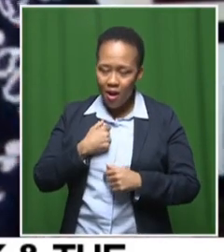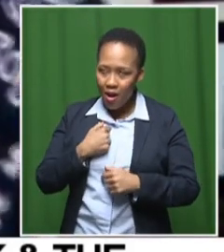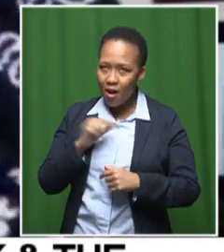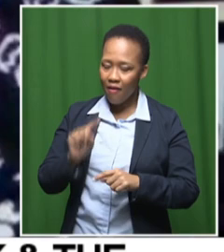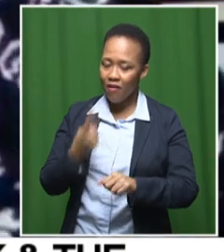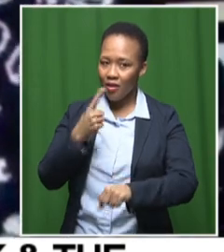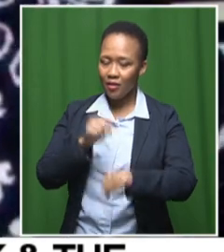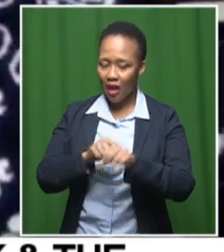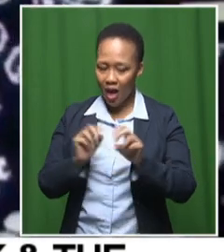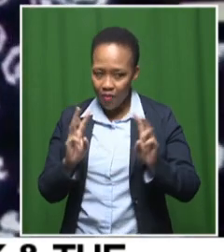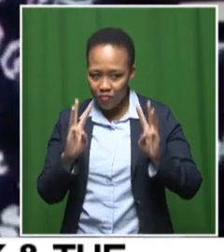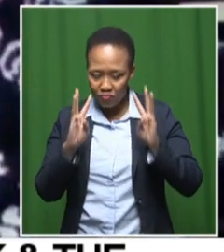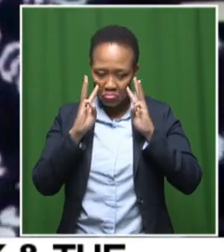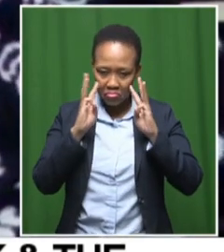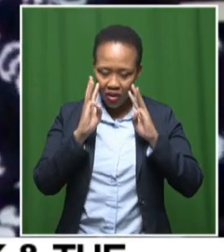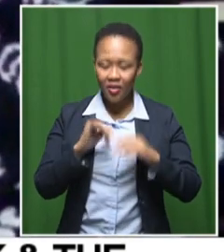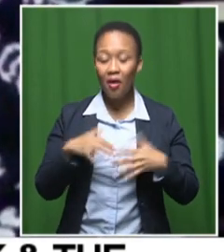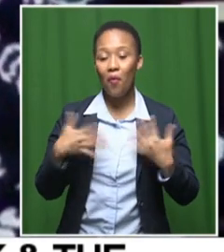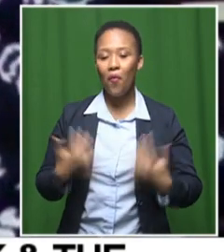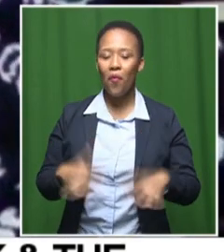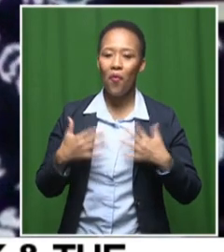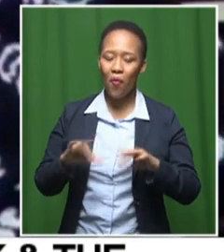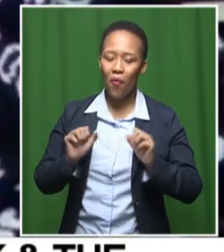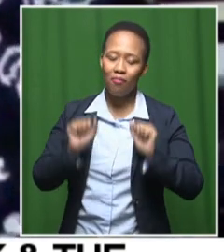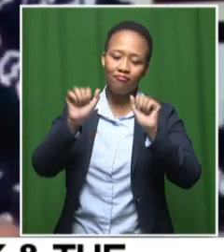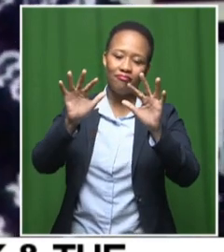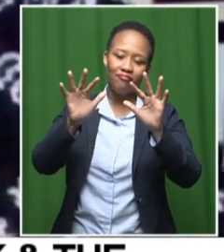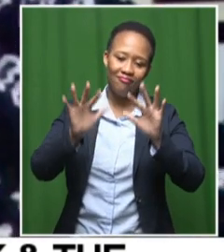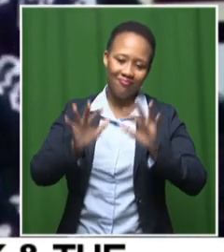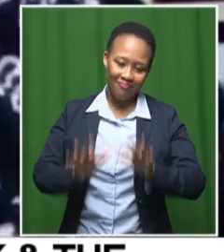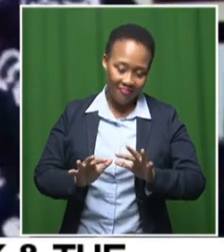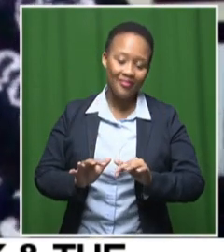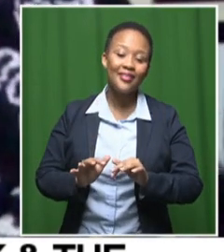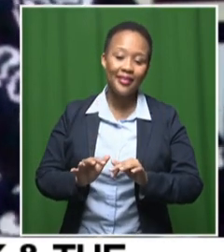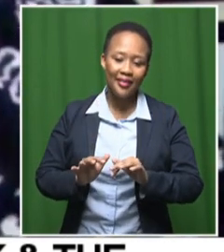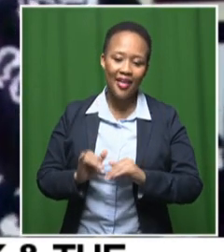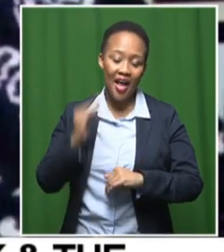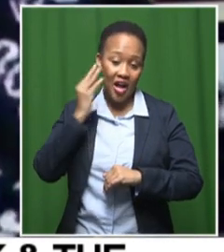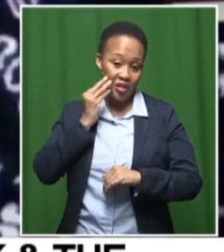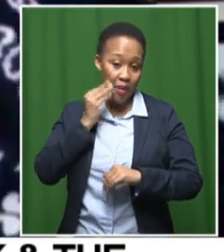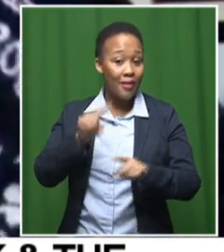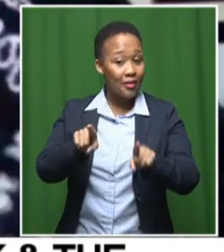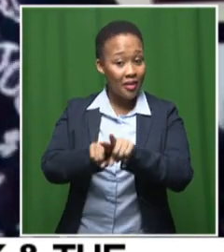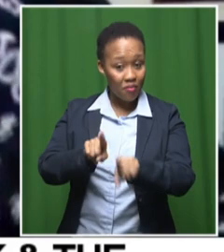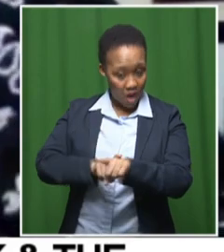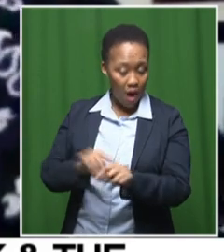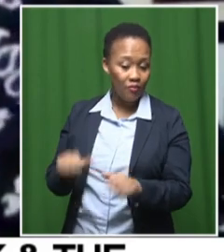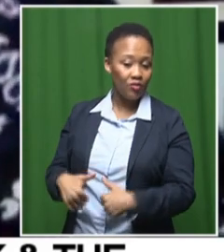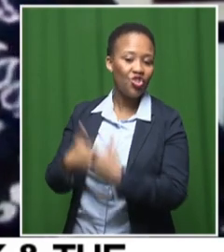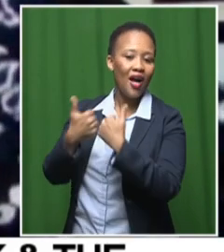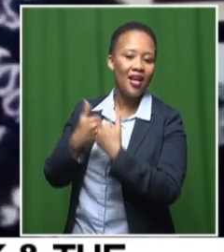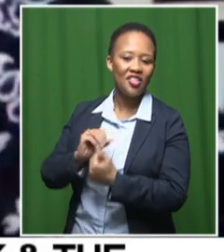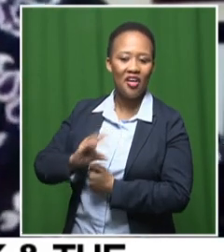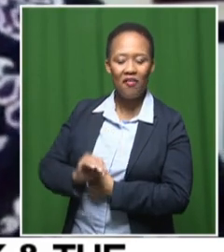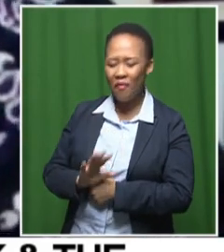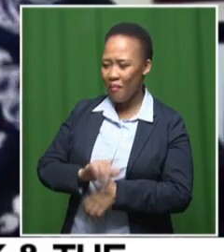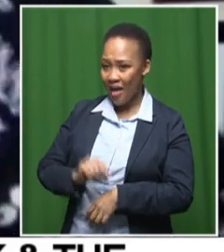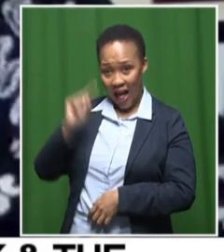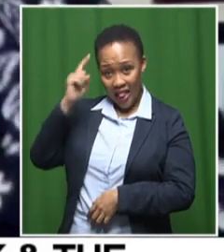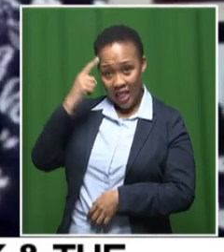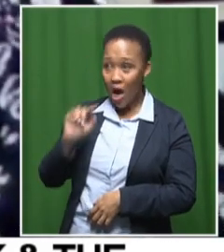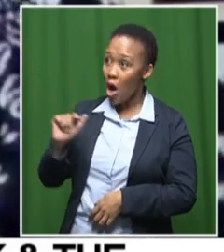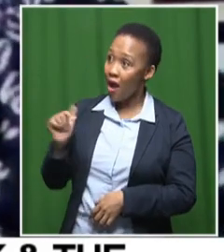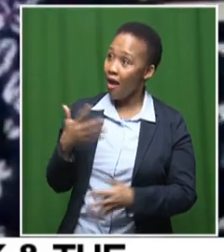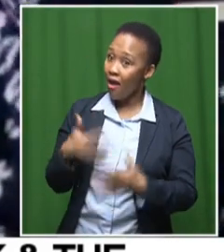oh, it's an amazing experience and a very different challenge for actors. I don't think every actor would be able to do